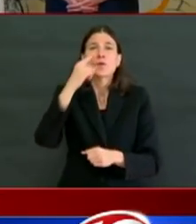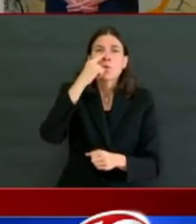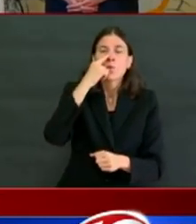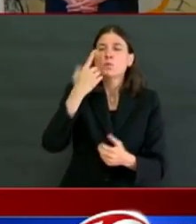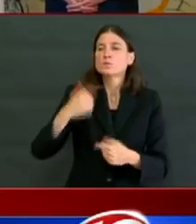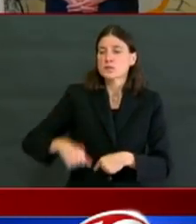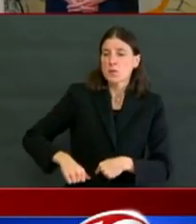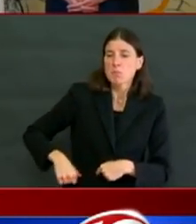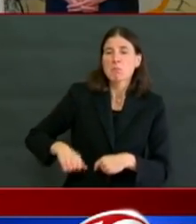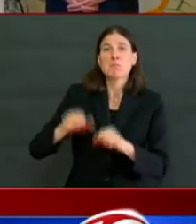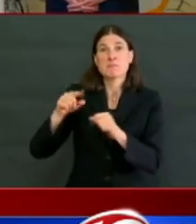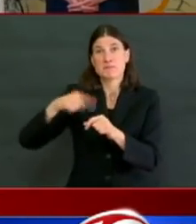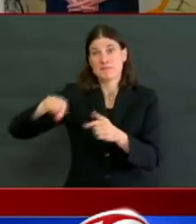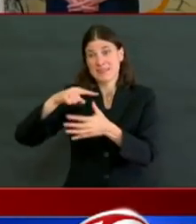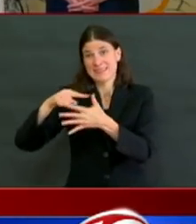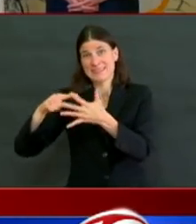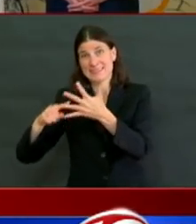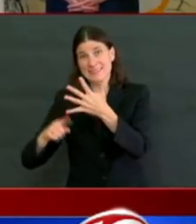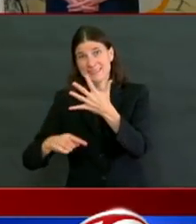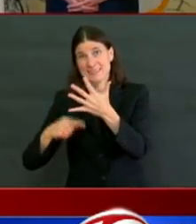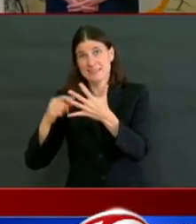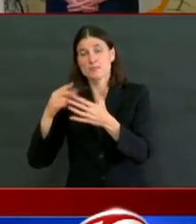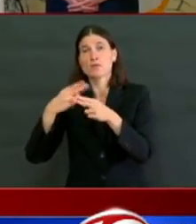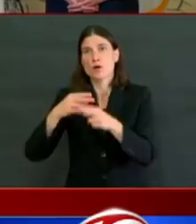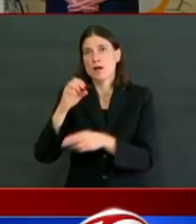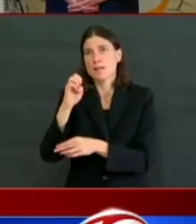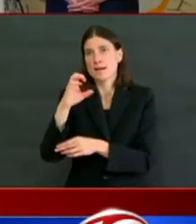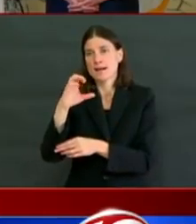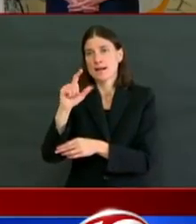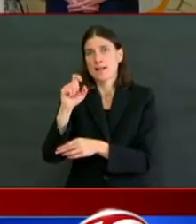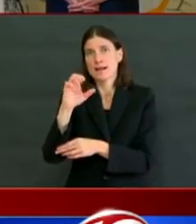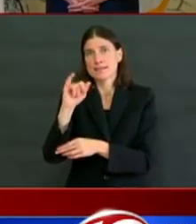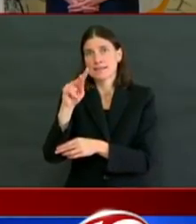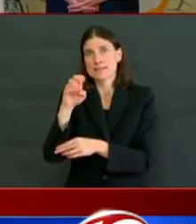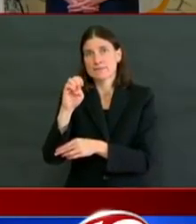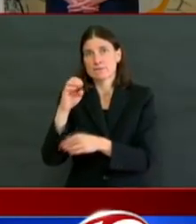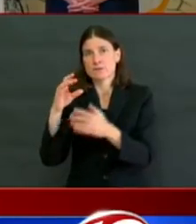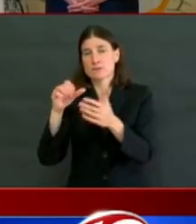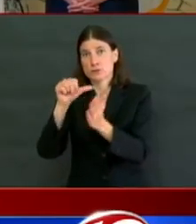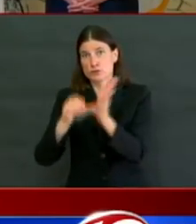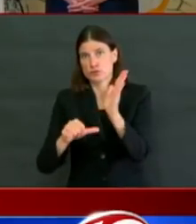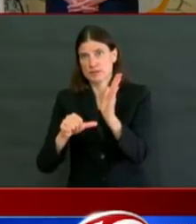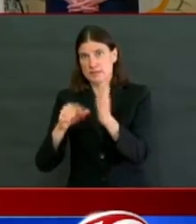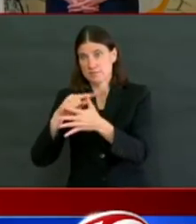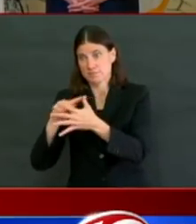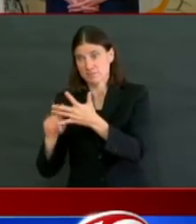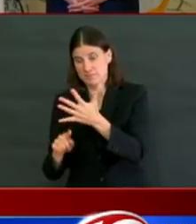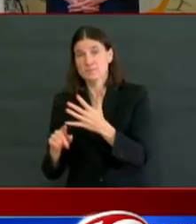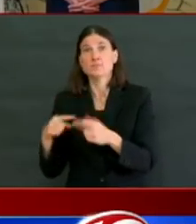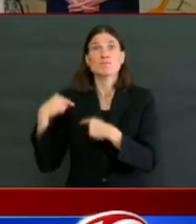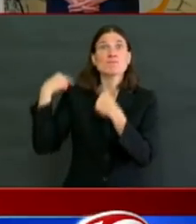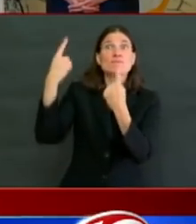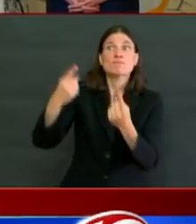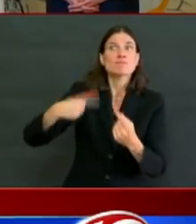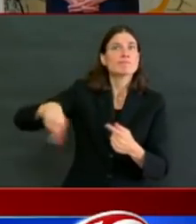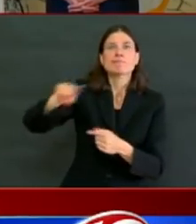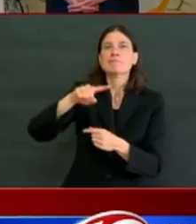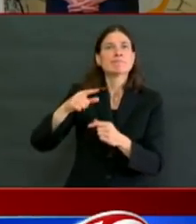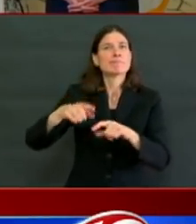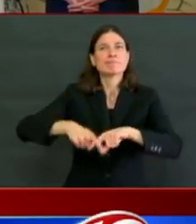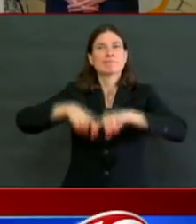and they're responding beautifully. One of the things that we did in Rhode Island and in every other state in America